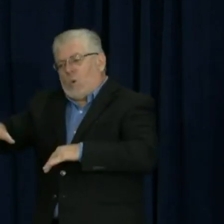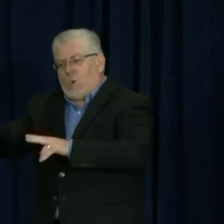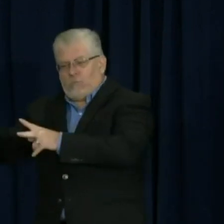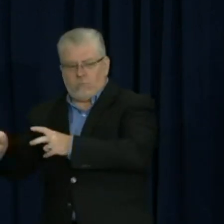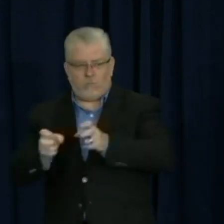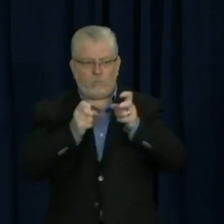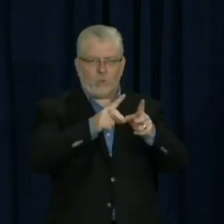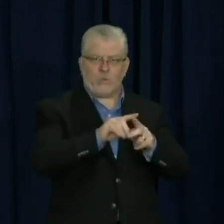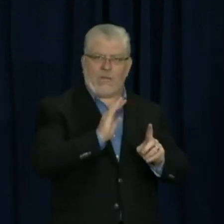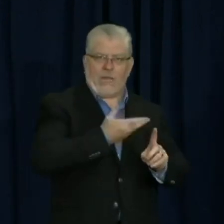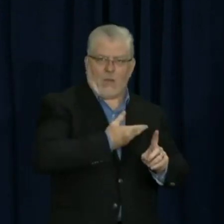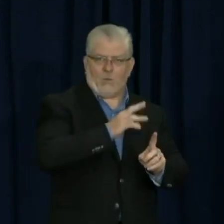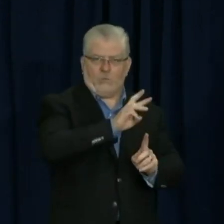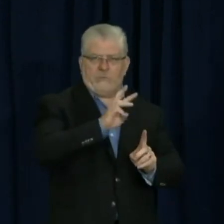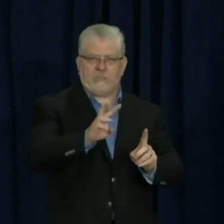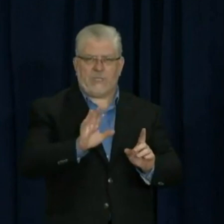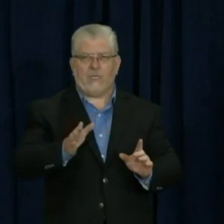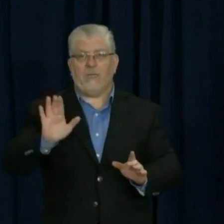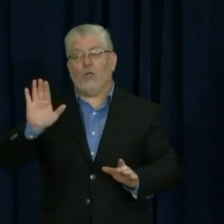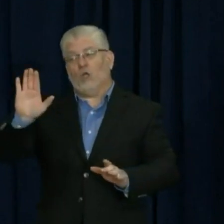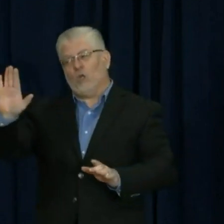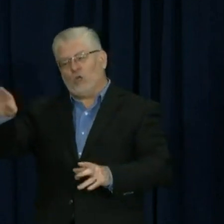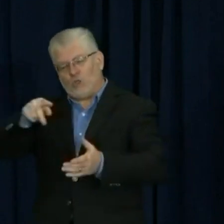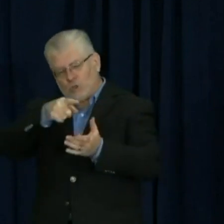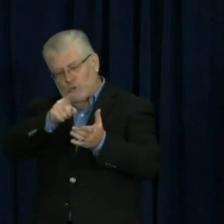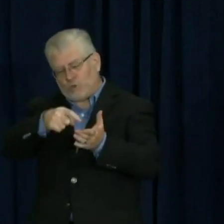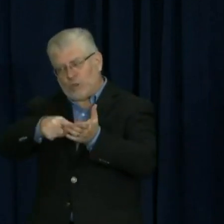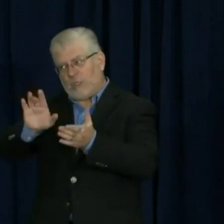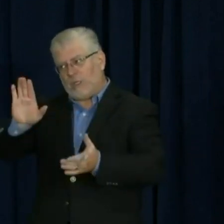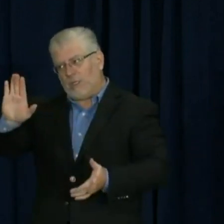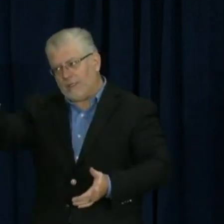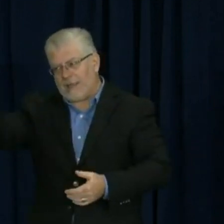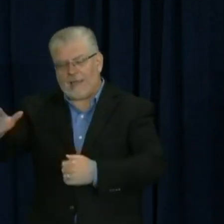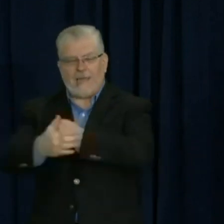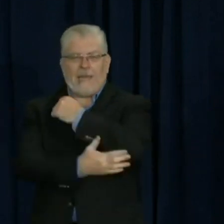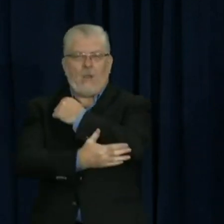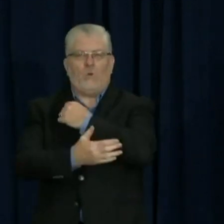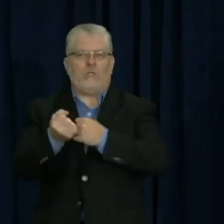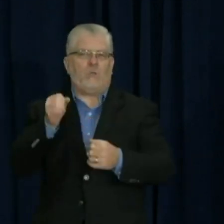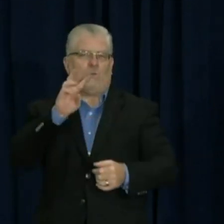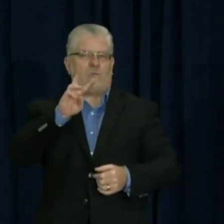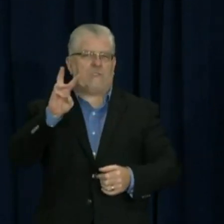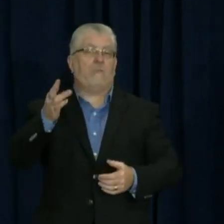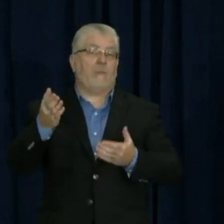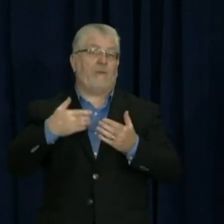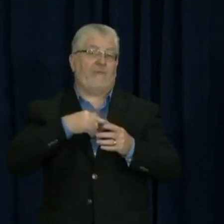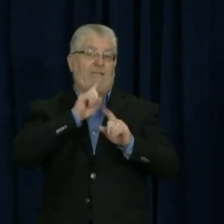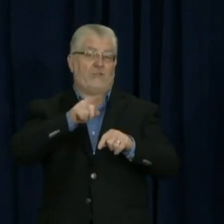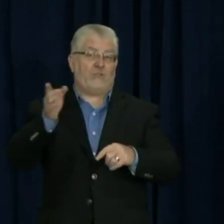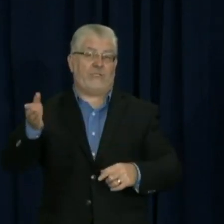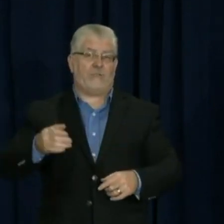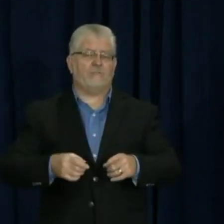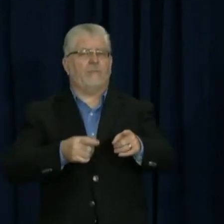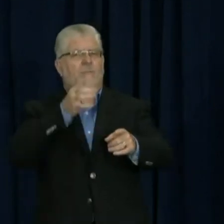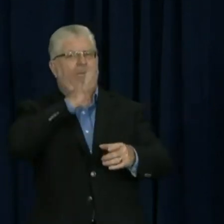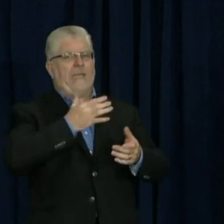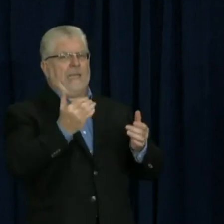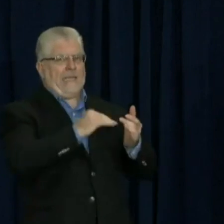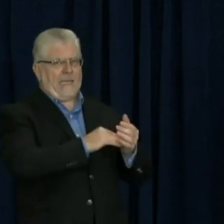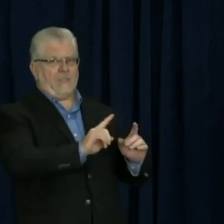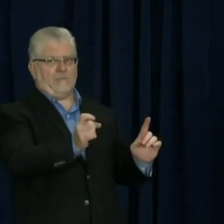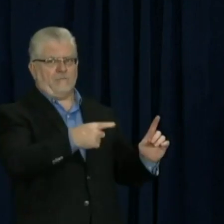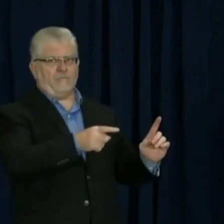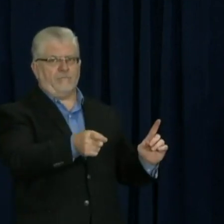available on their website. Last thing, sorry, if I could just double back on something. If I heard you correctly in your introductory remarks, it was between 2